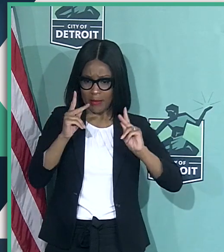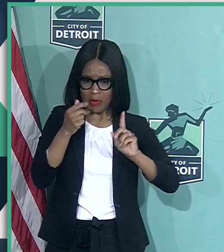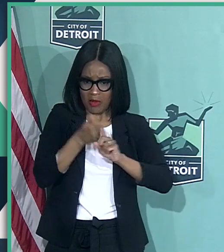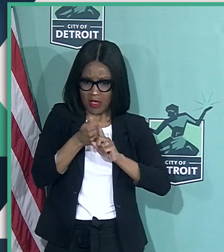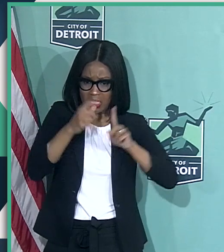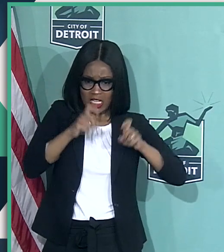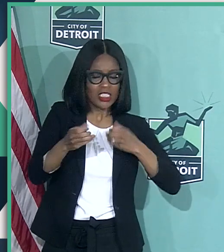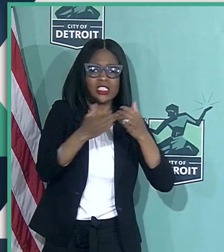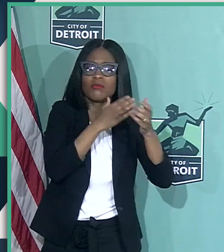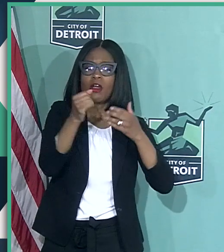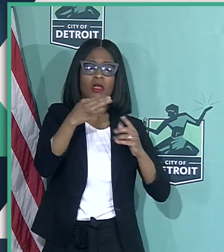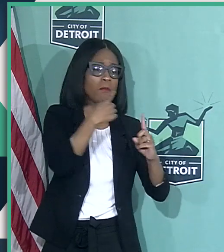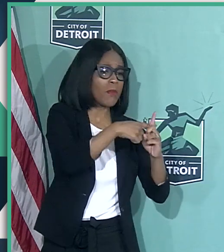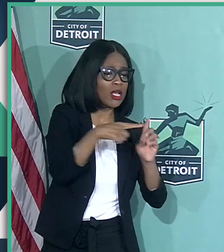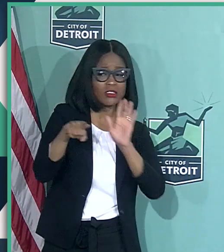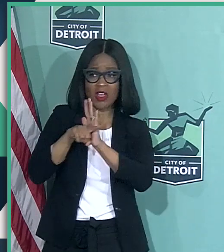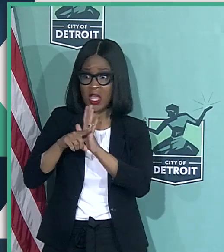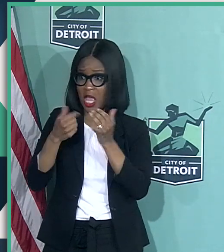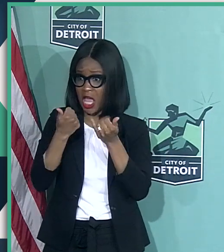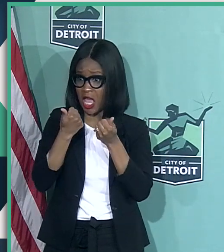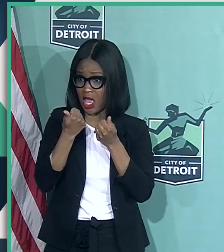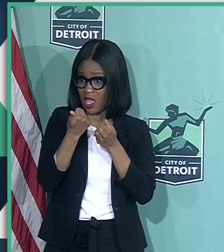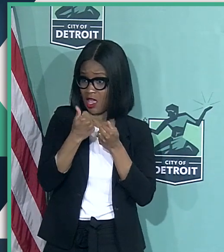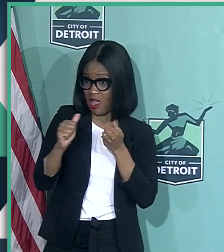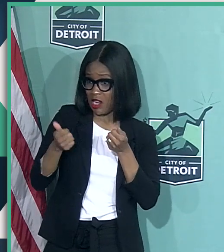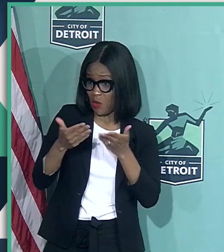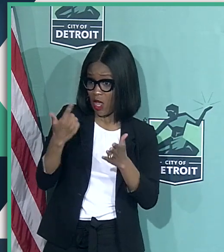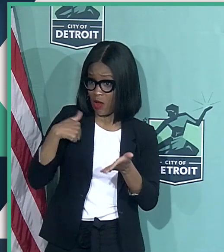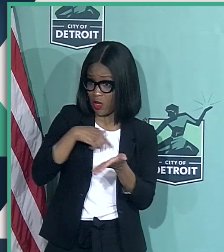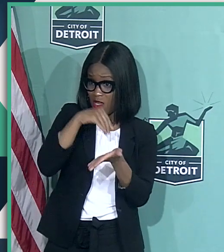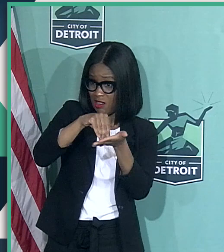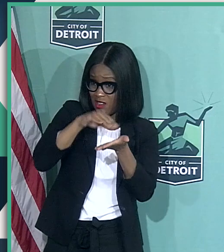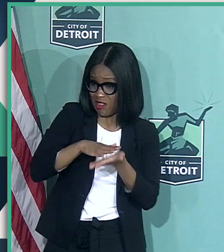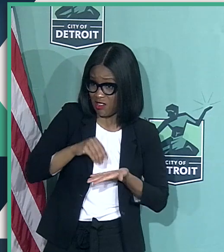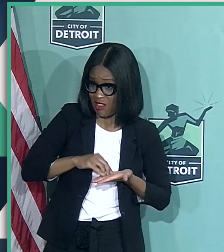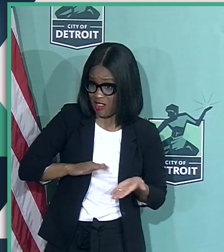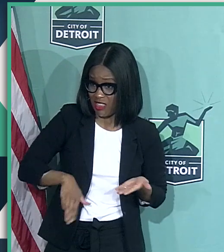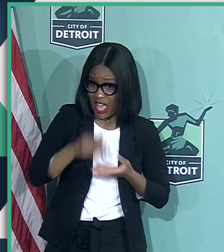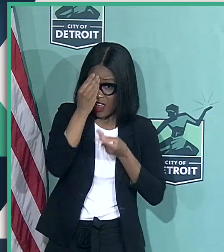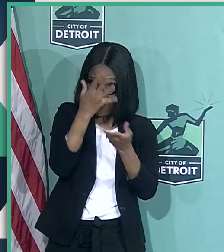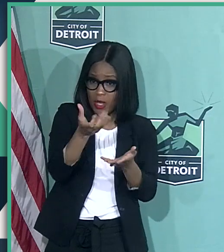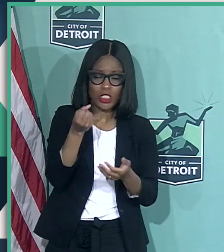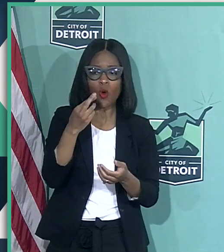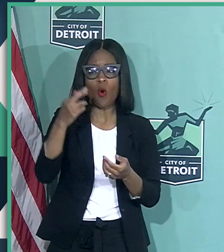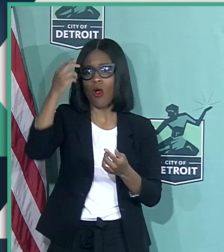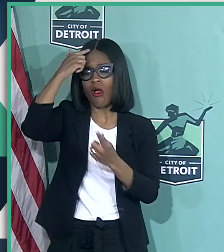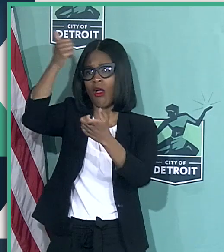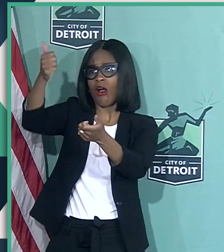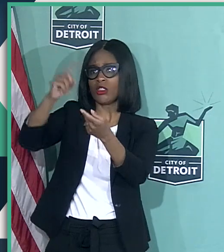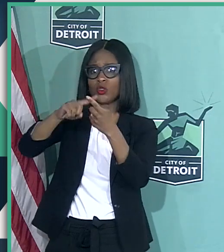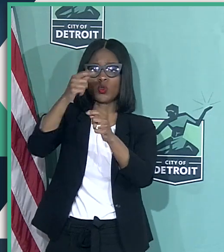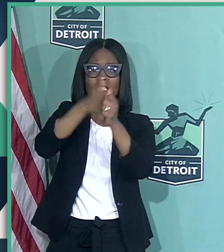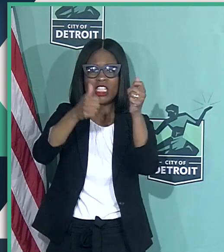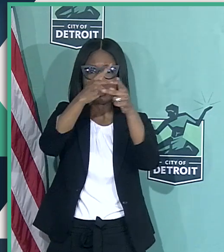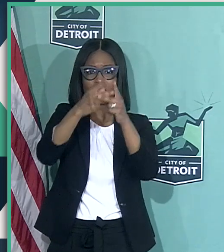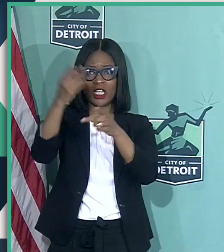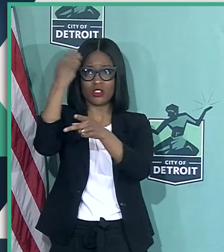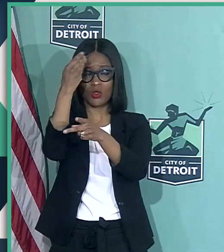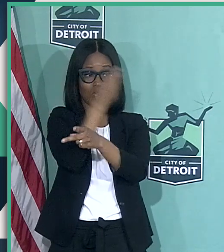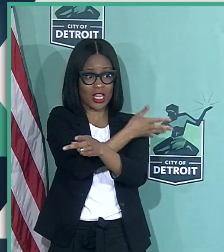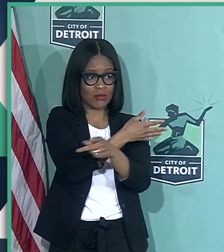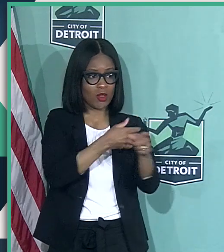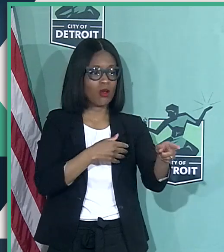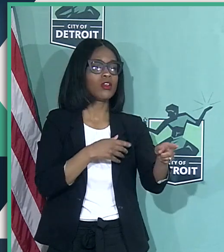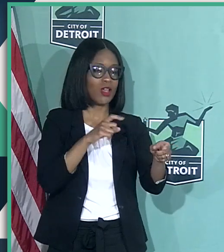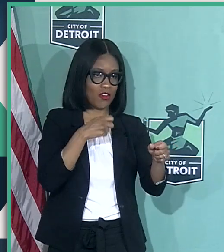negative, is there any way to capture that data or is it really up to the testing center, the pharmacy, whoever is handling it? You would have to ask